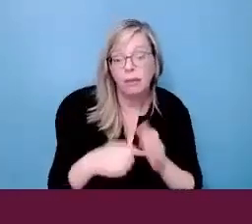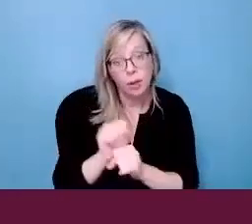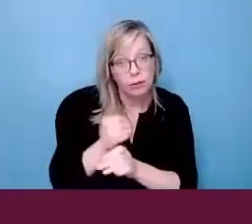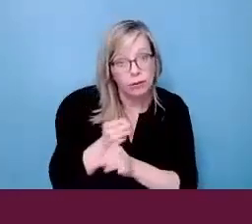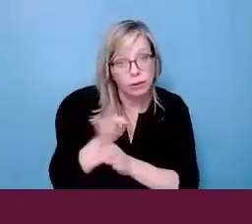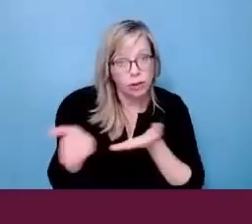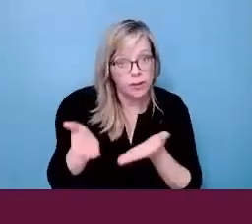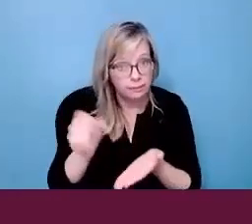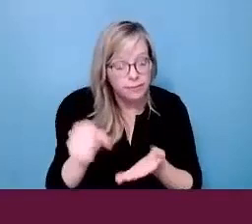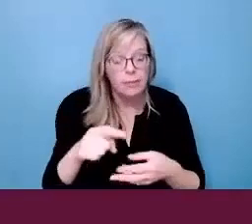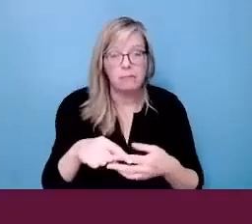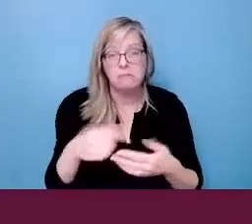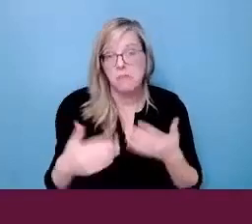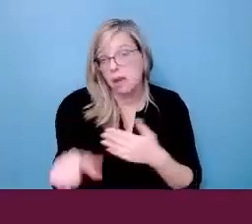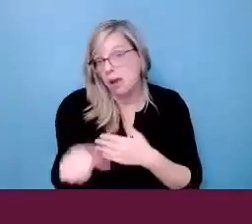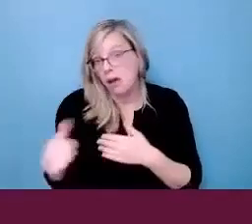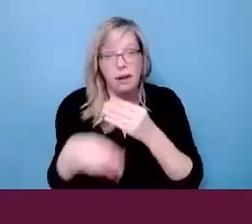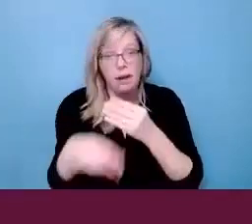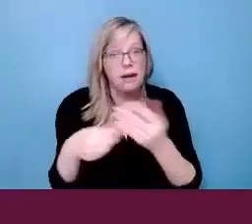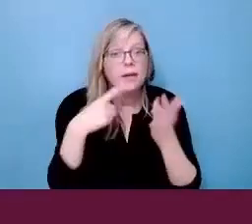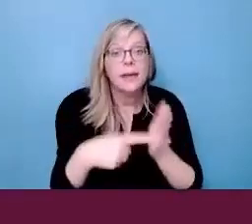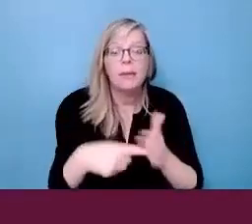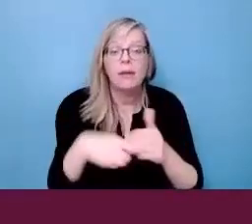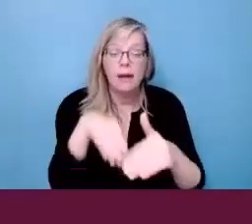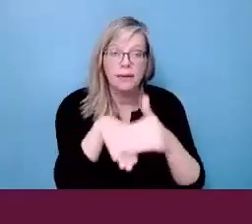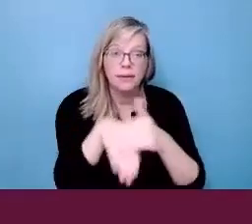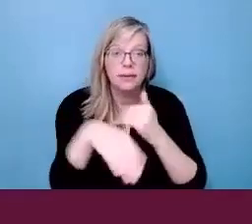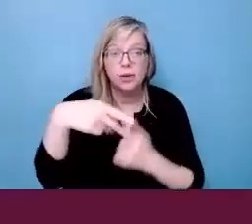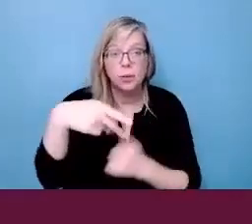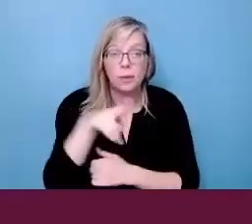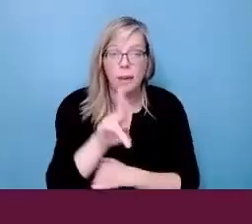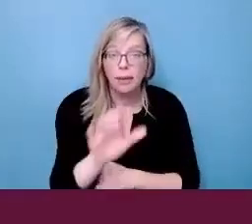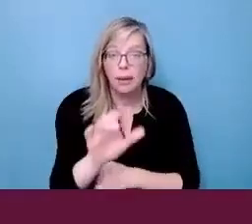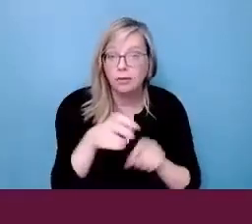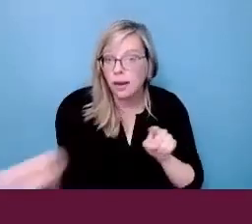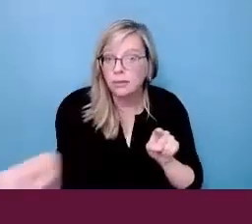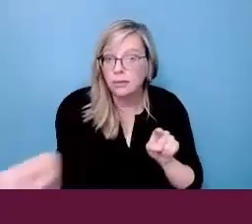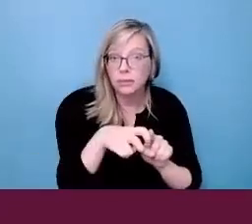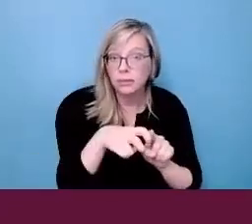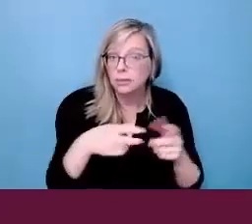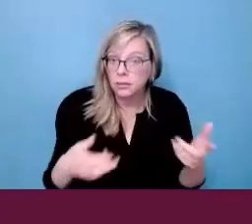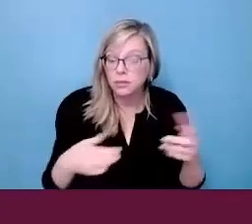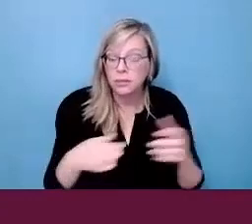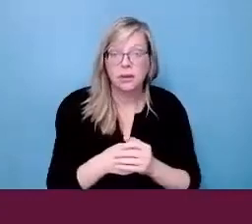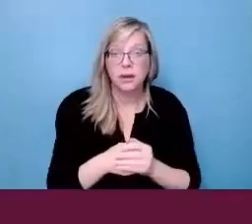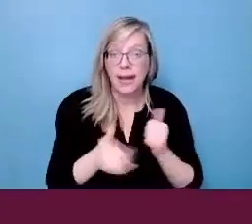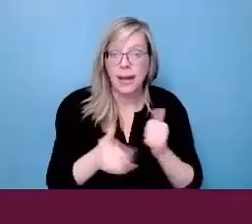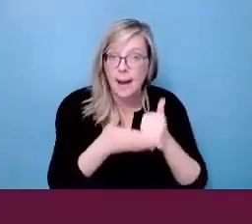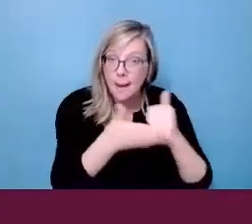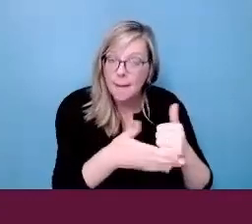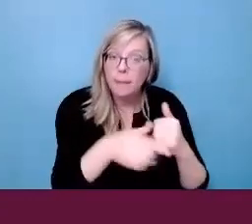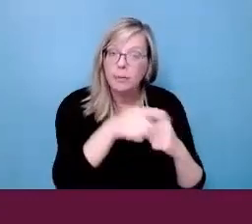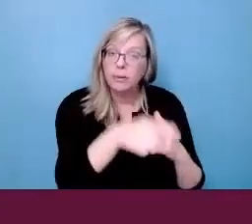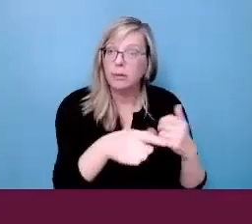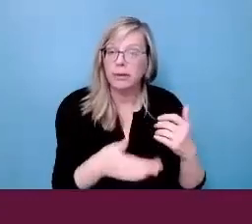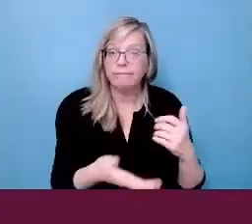include not only career services, but also some things like access to public transportation to work to and